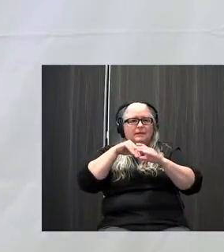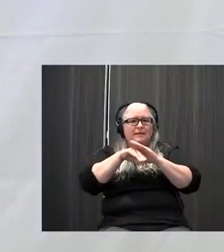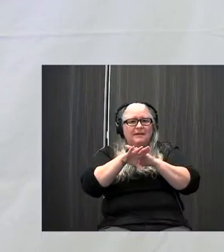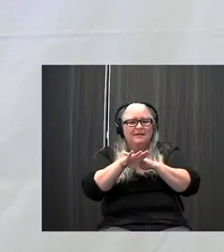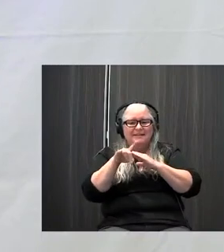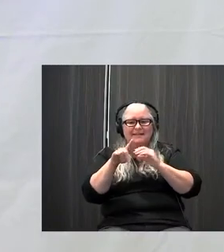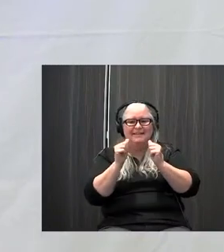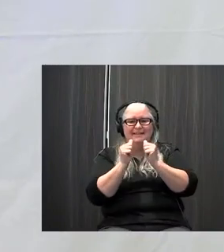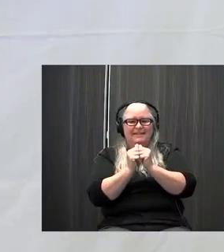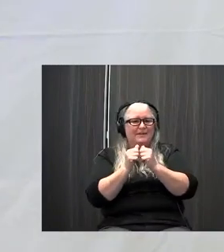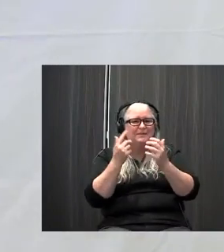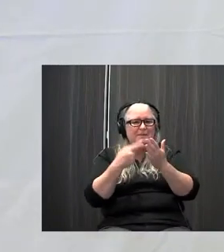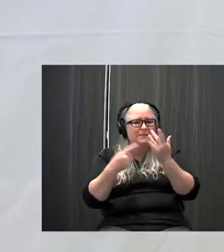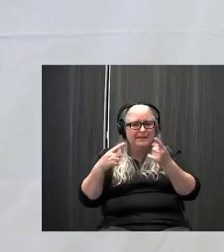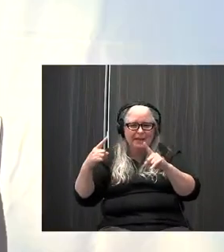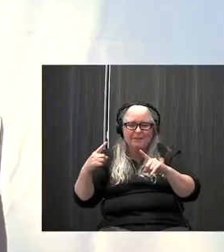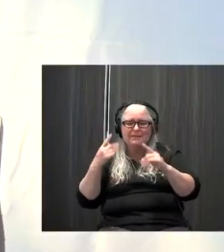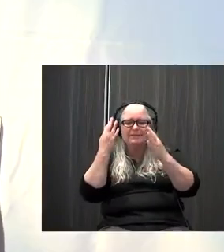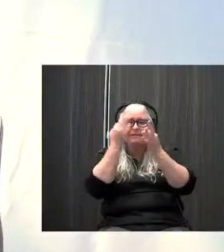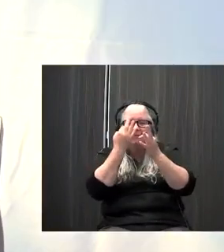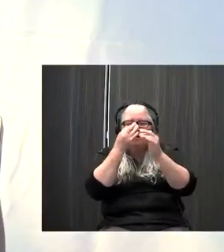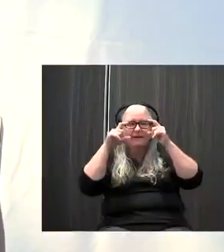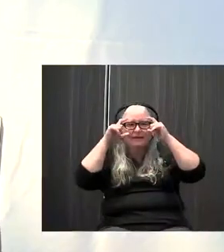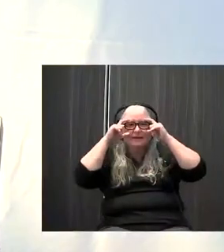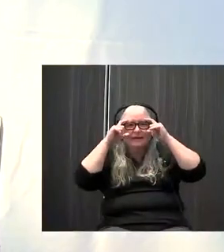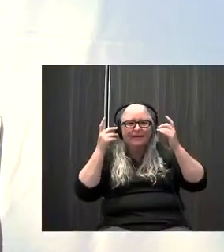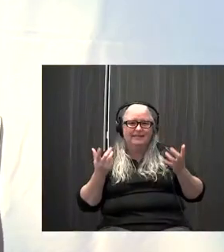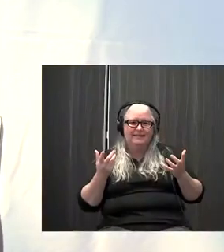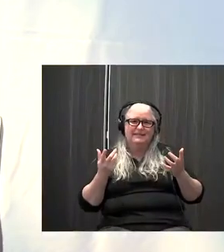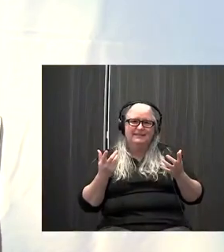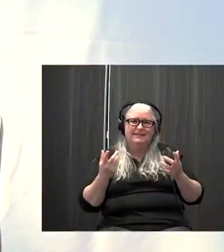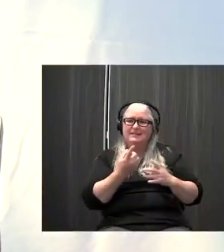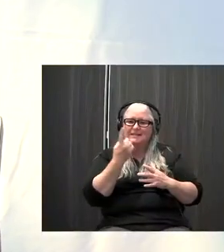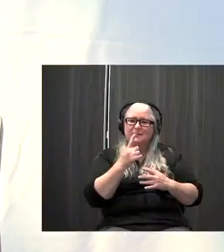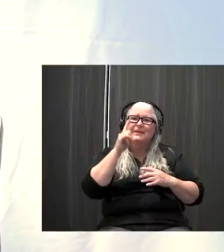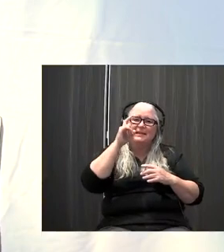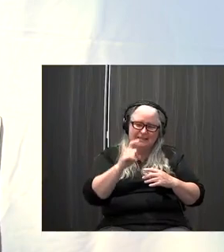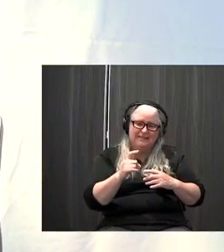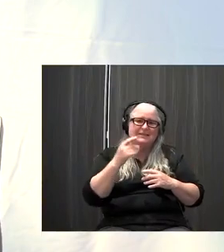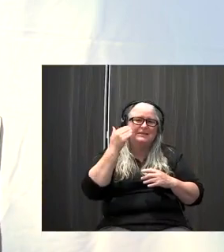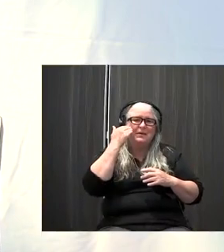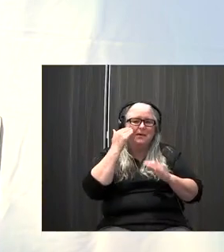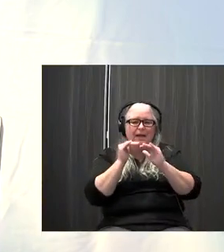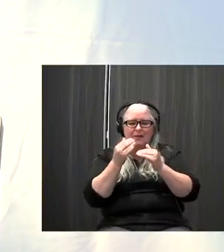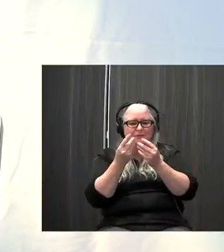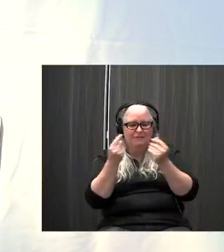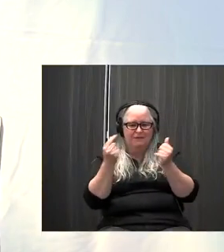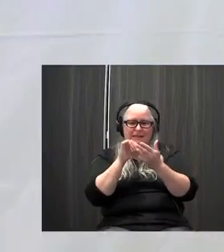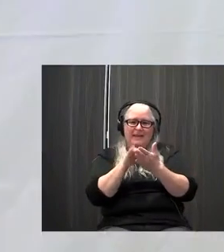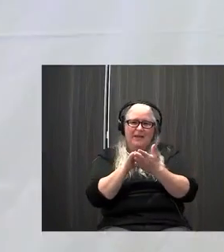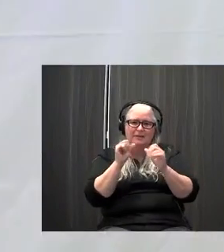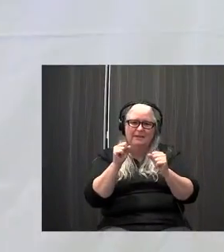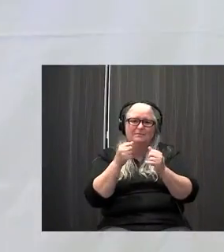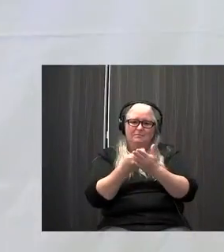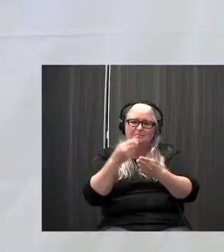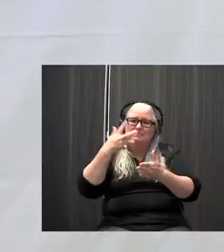glasses. Well, that's true. Yeah, I think there's a business to be made if we can figure out the foggy glasses. No, I would agree with that. I agree. How about